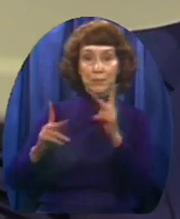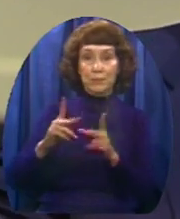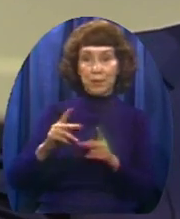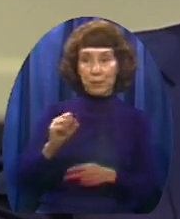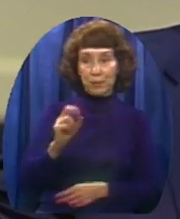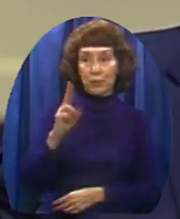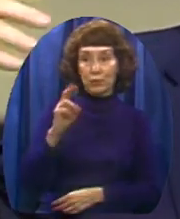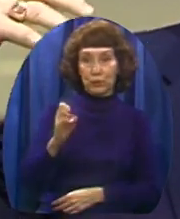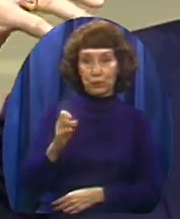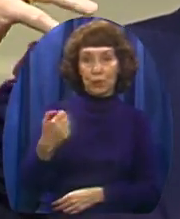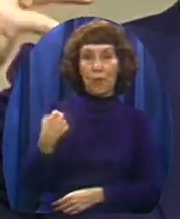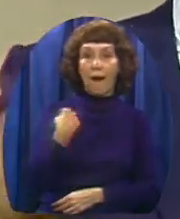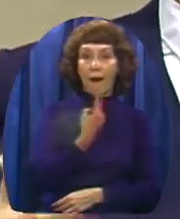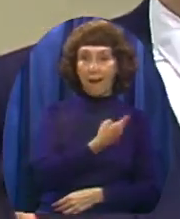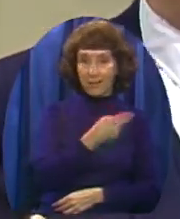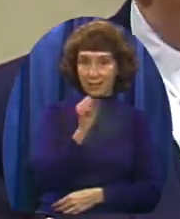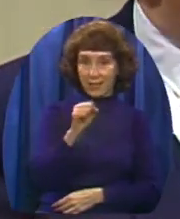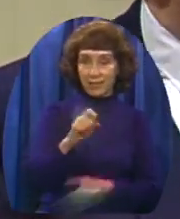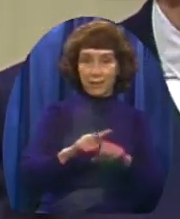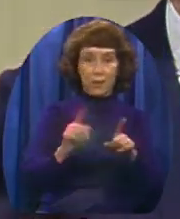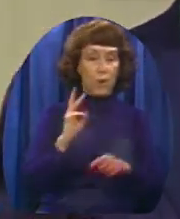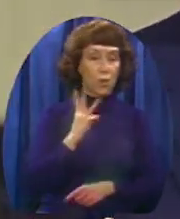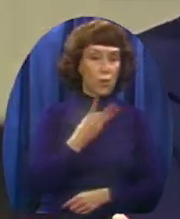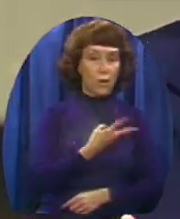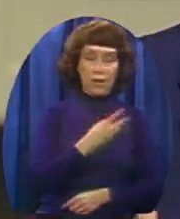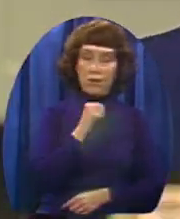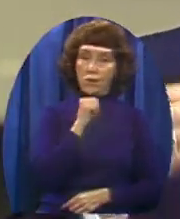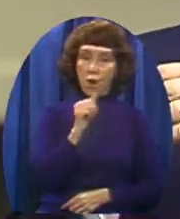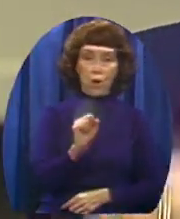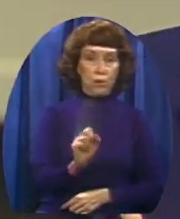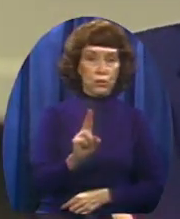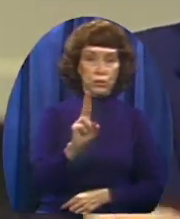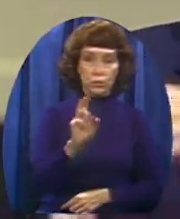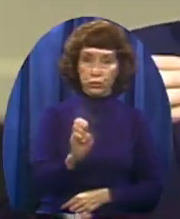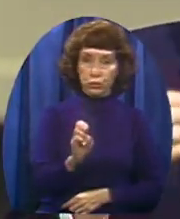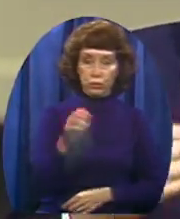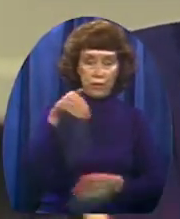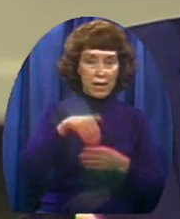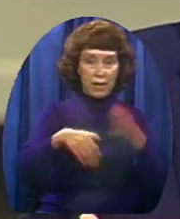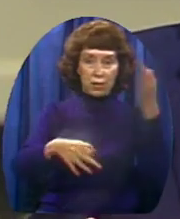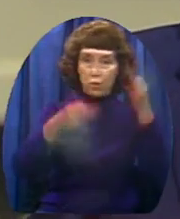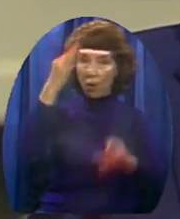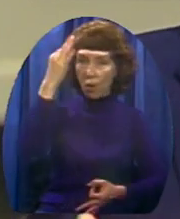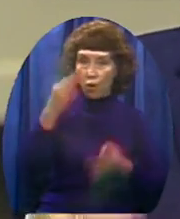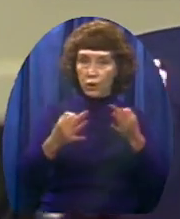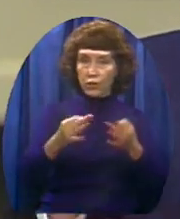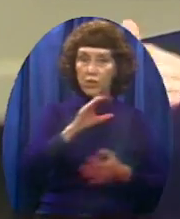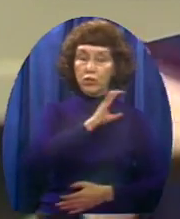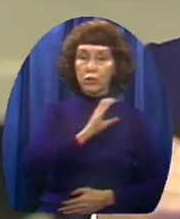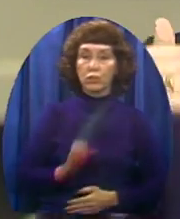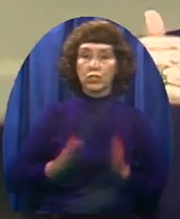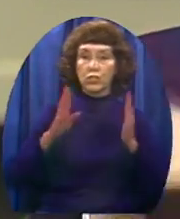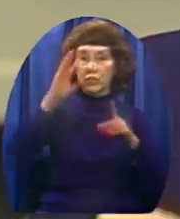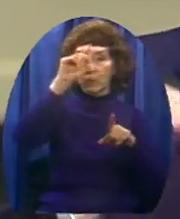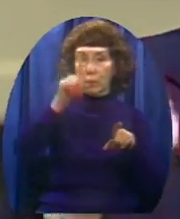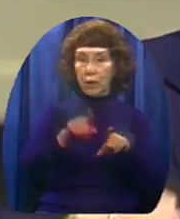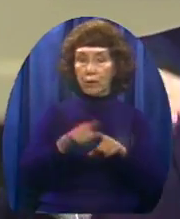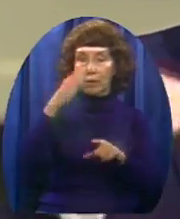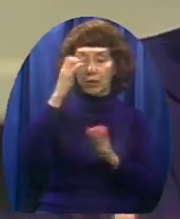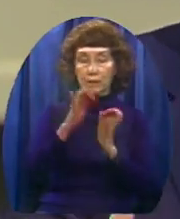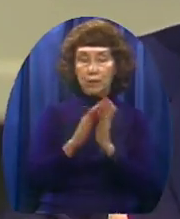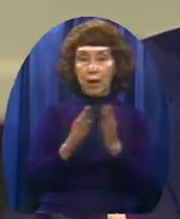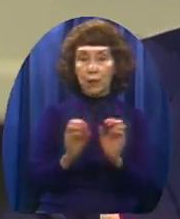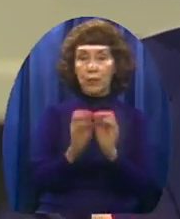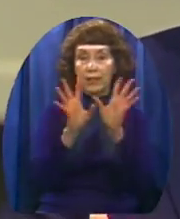brothers But we get we get But we don't sue brothers Because the Bible is very clear on the subject And because some